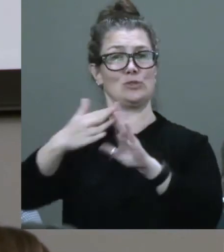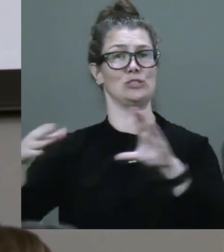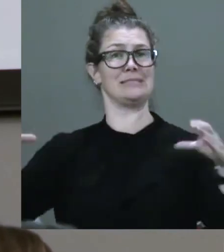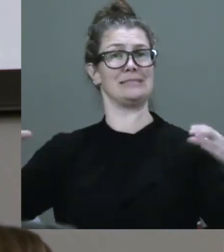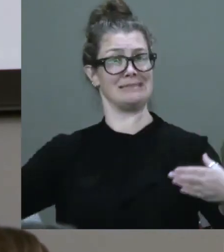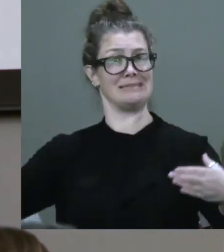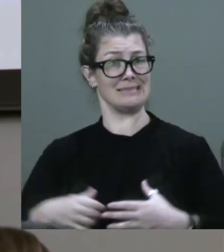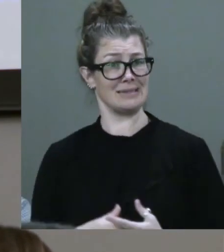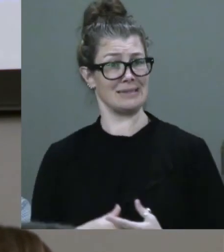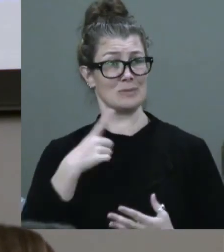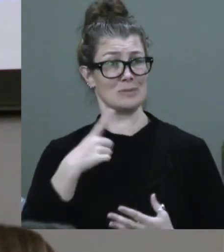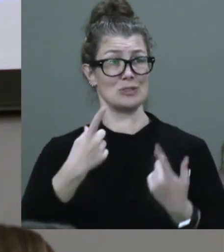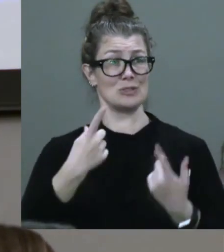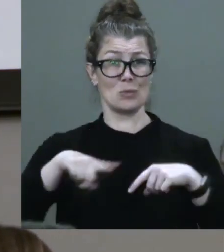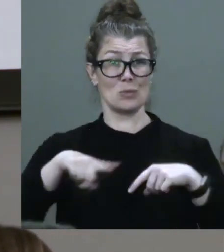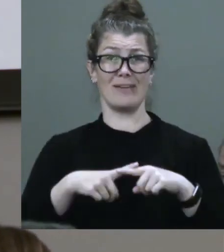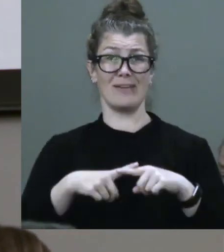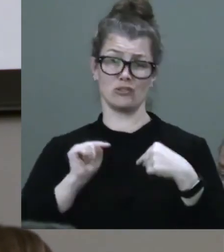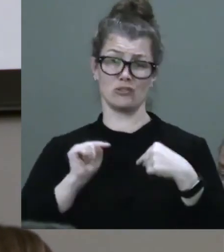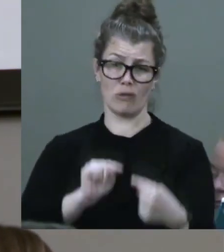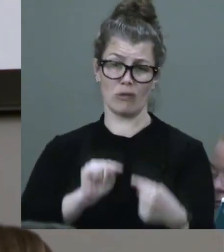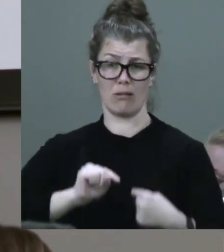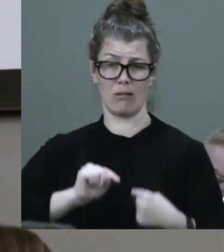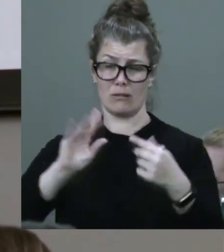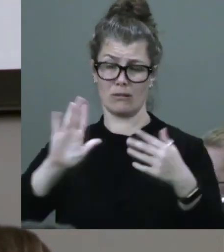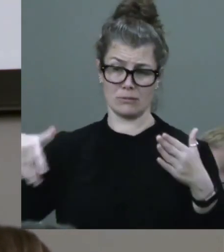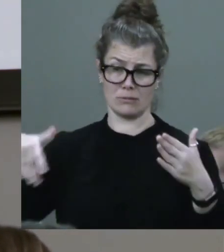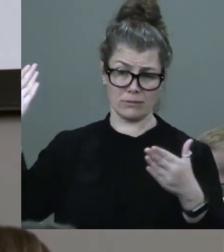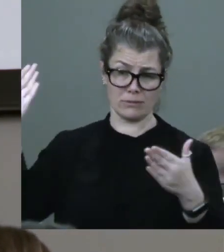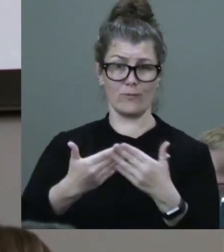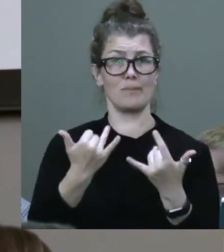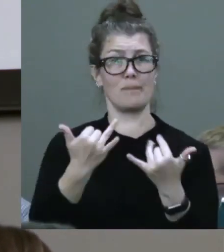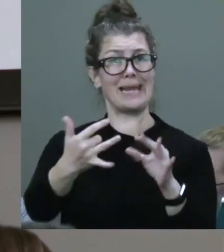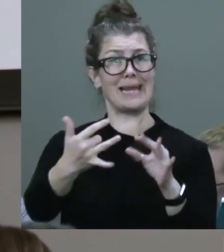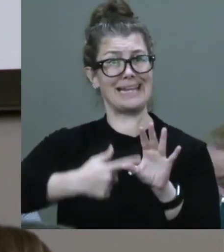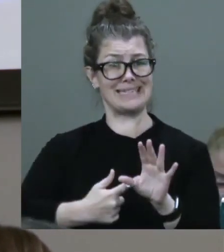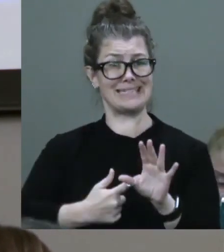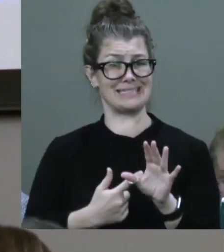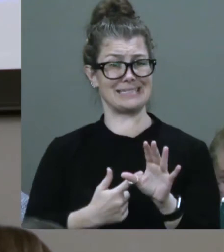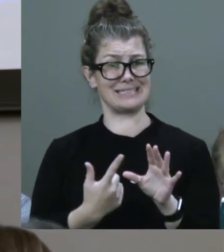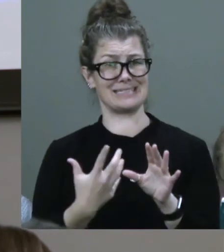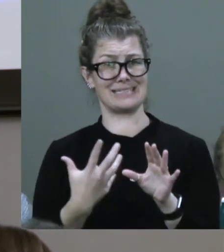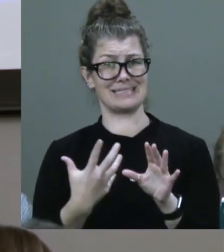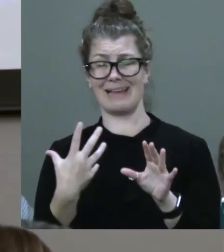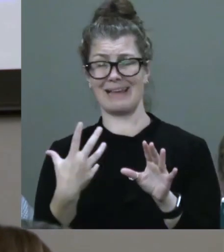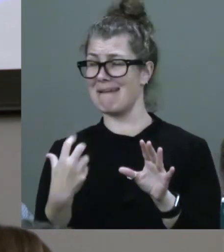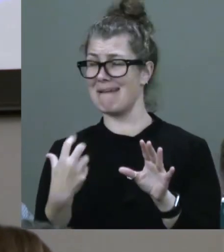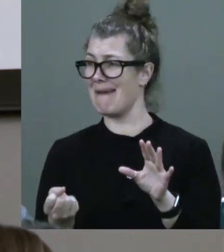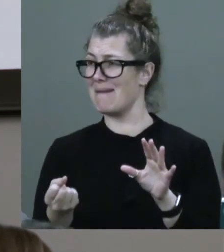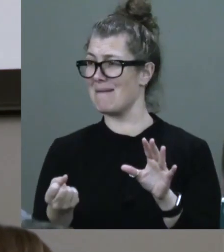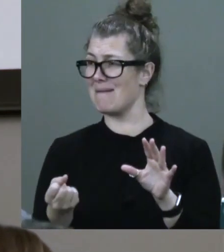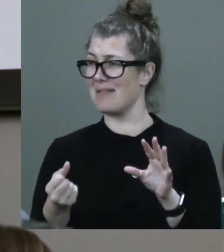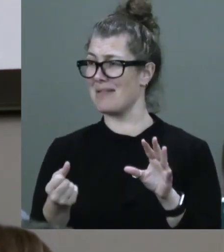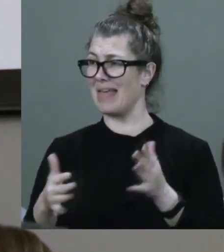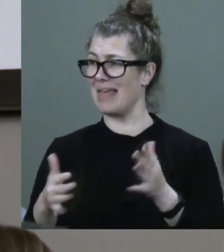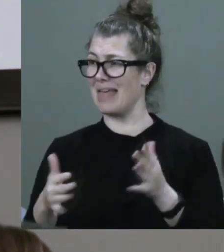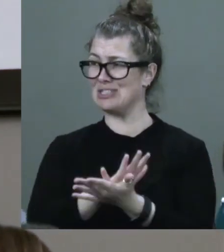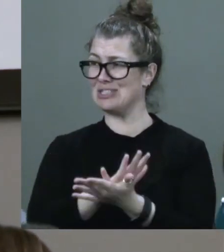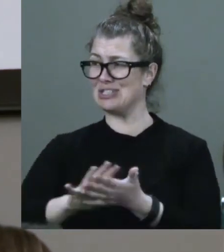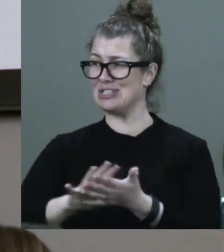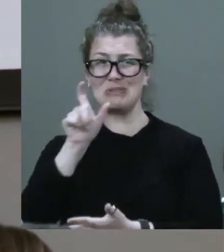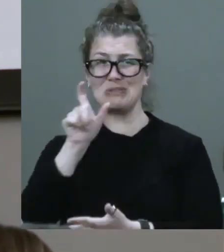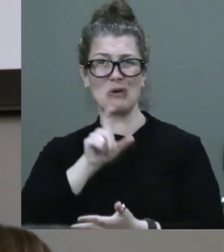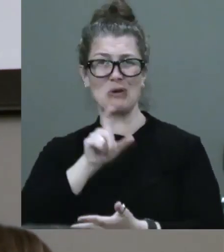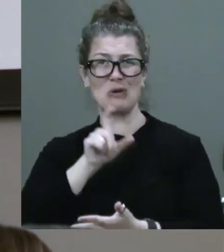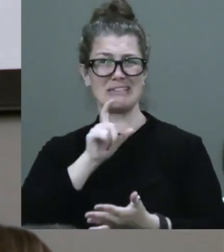we've swum for so many years in that kind of bilge water of tacky phrases